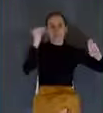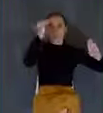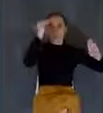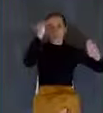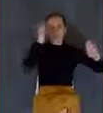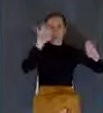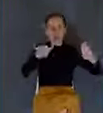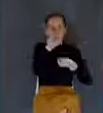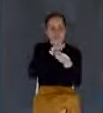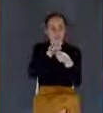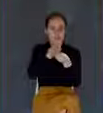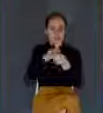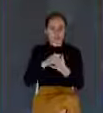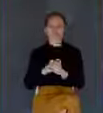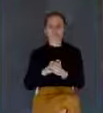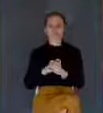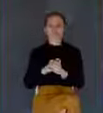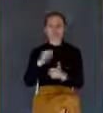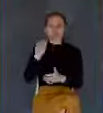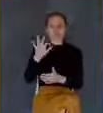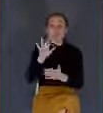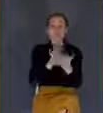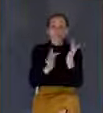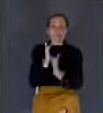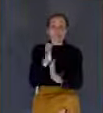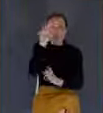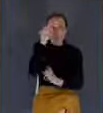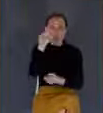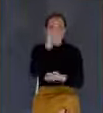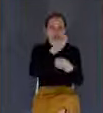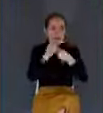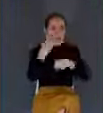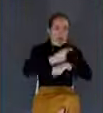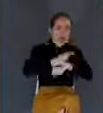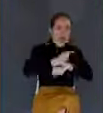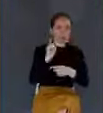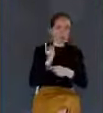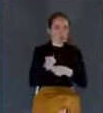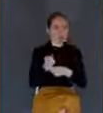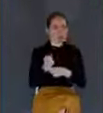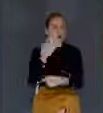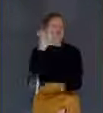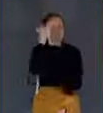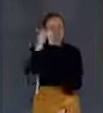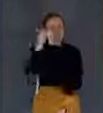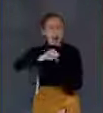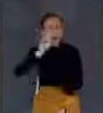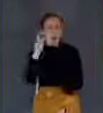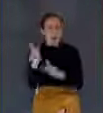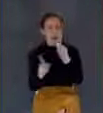Now, let me just say this. If Jesus didn't know the exact day or moment, why would other people think that they would?